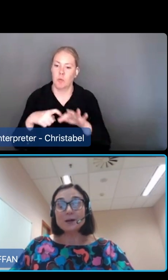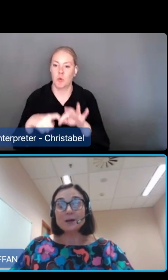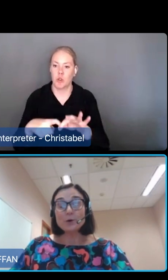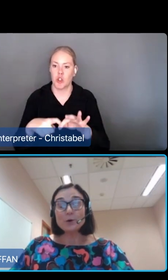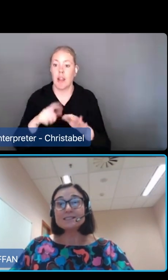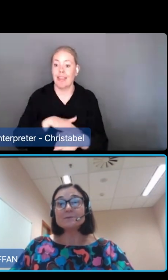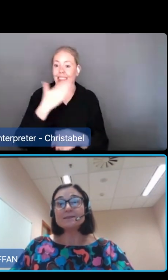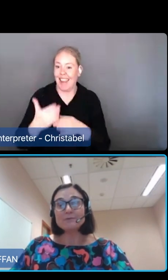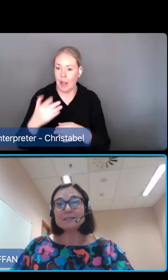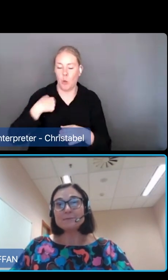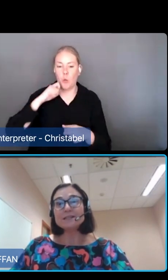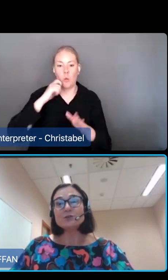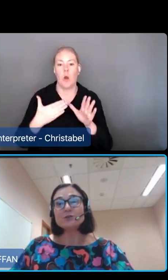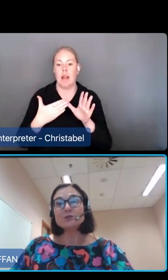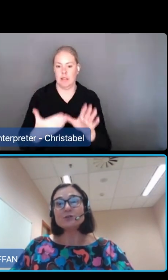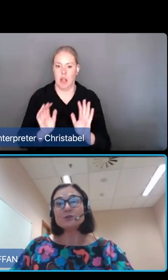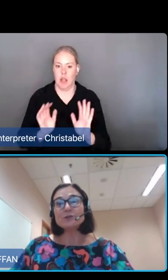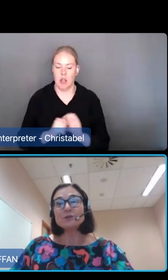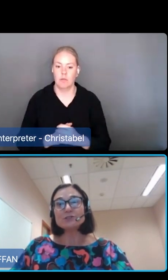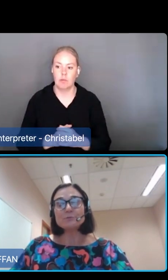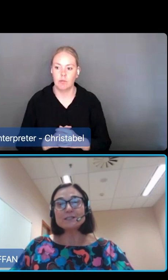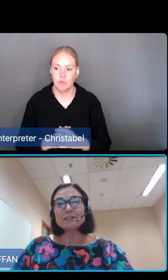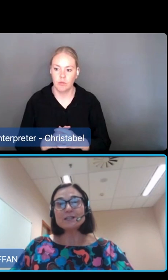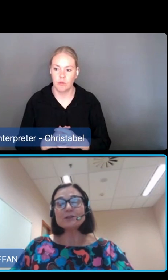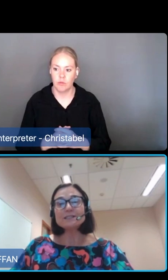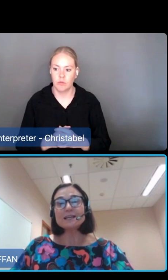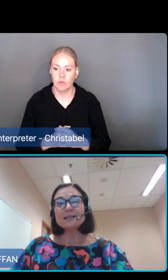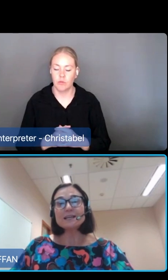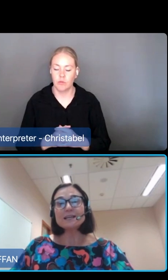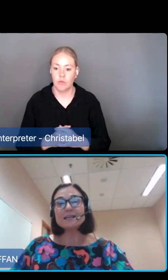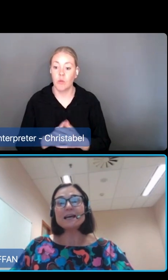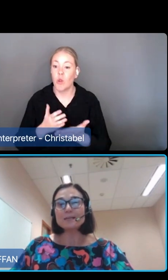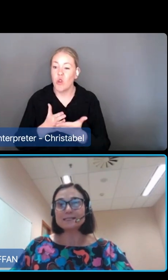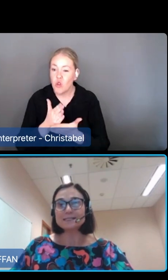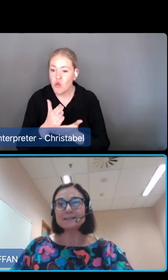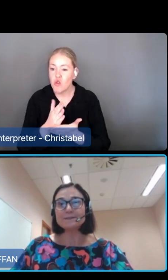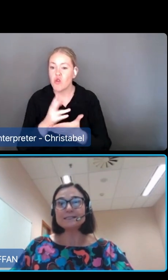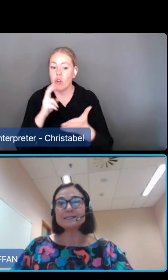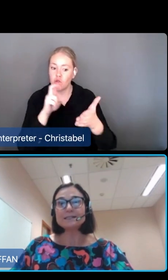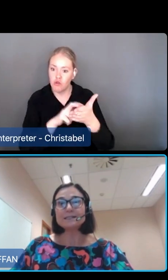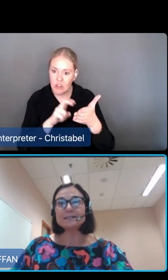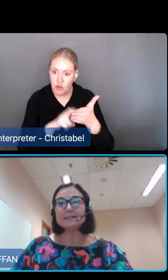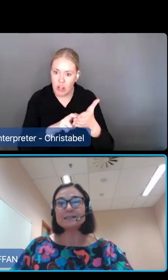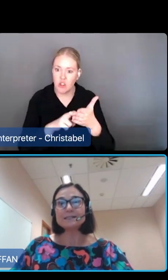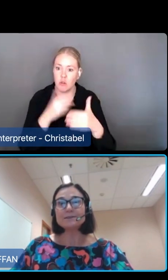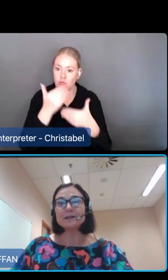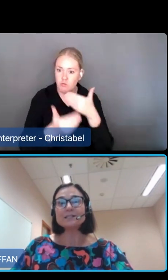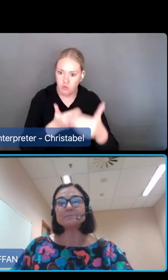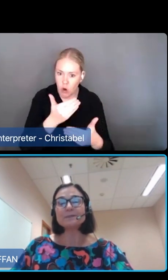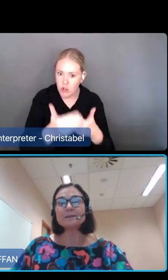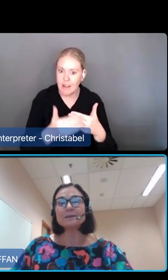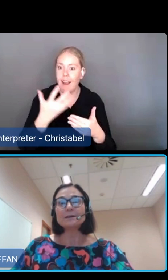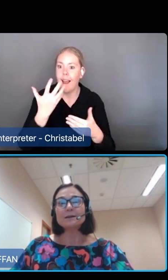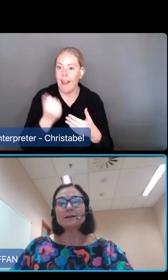Questions can be submitted during the registration process have also been considered for this Q&A session.